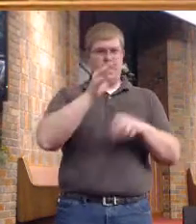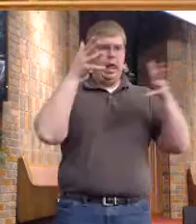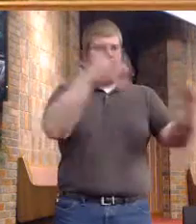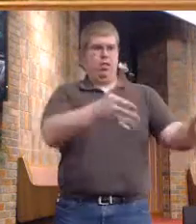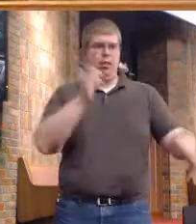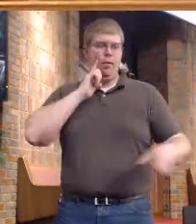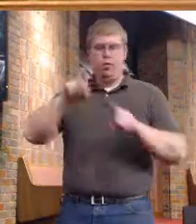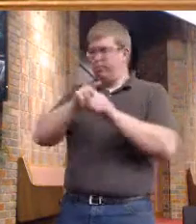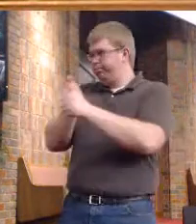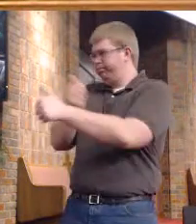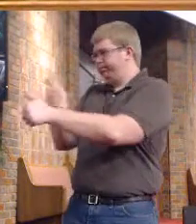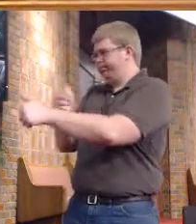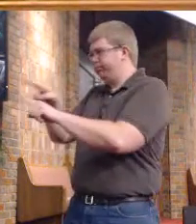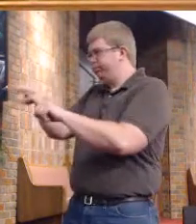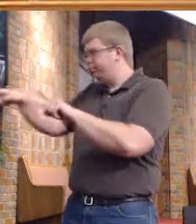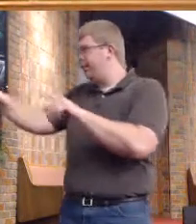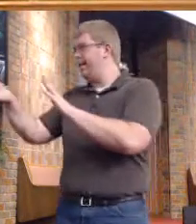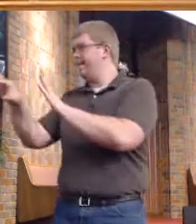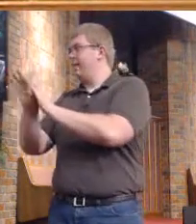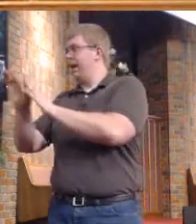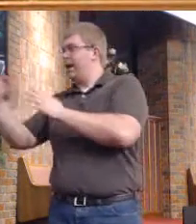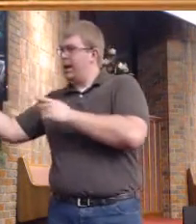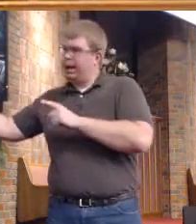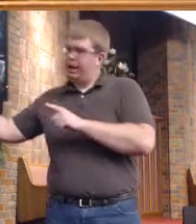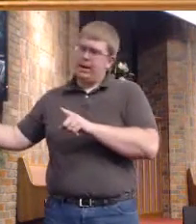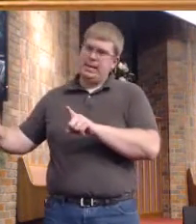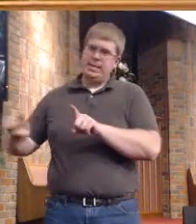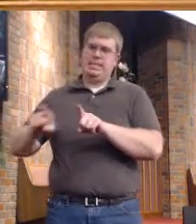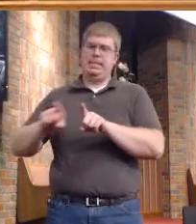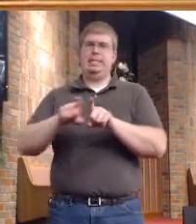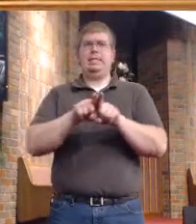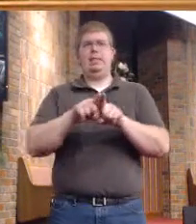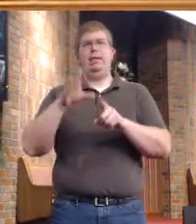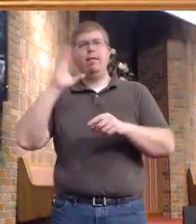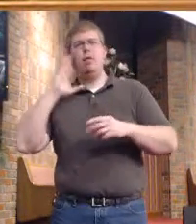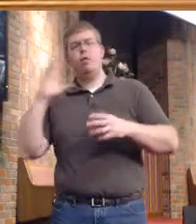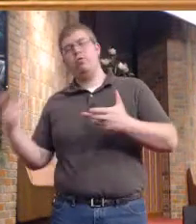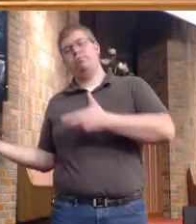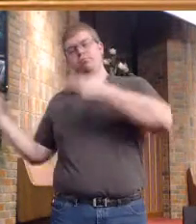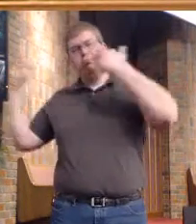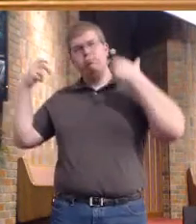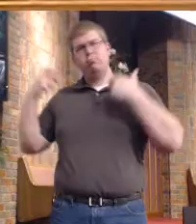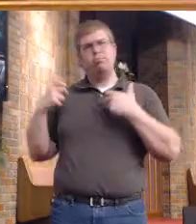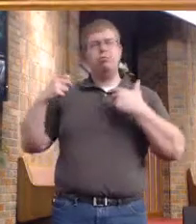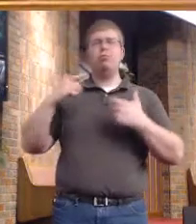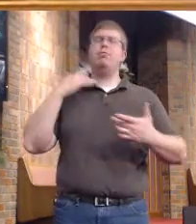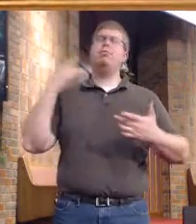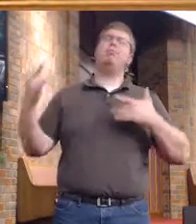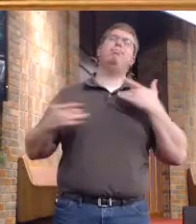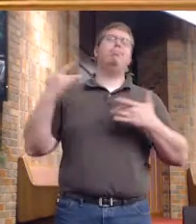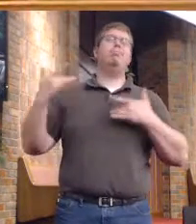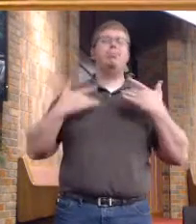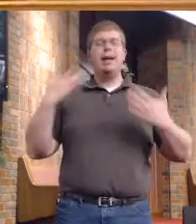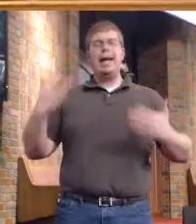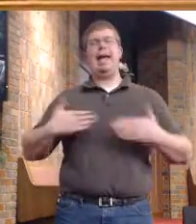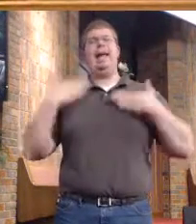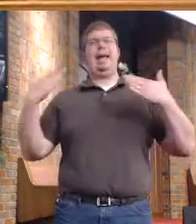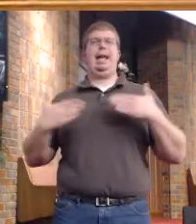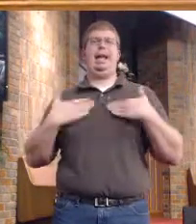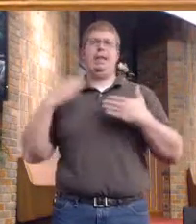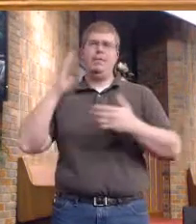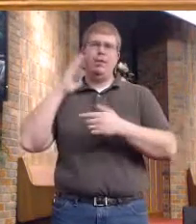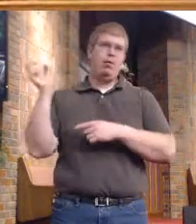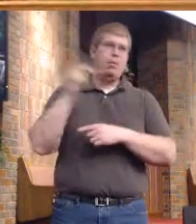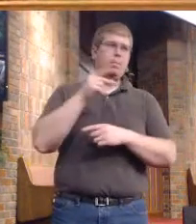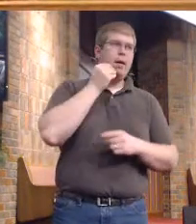one which is lost until he finds it? And when he has found it, he lays it on his shoulders, rejoicing. And when he comes home, calls together his